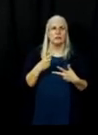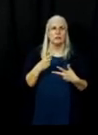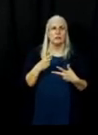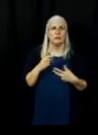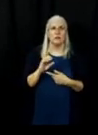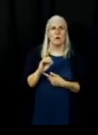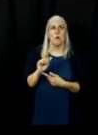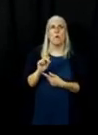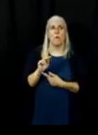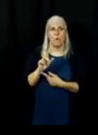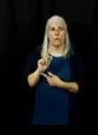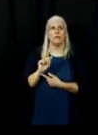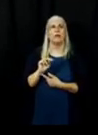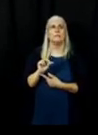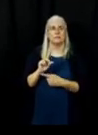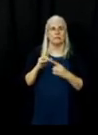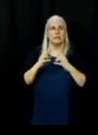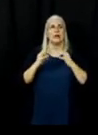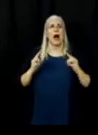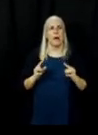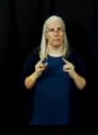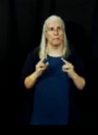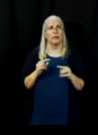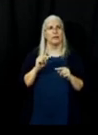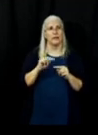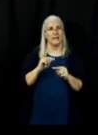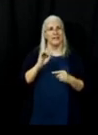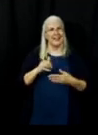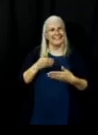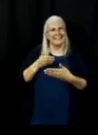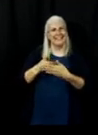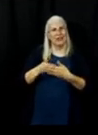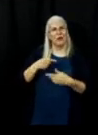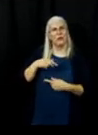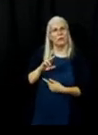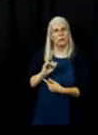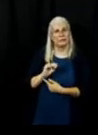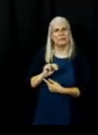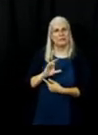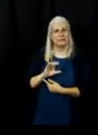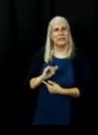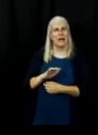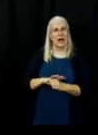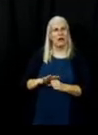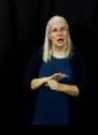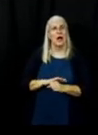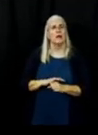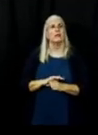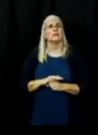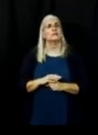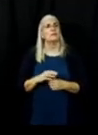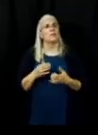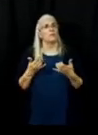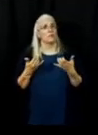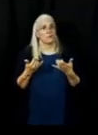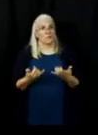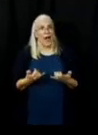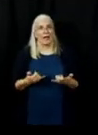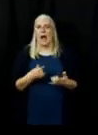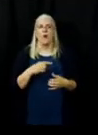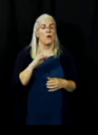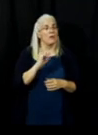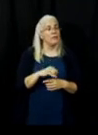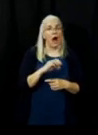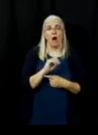just north here in Quincy so Quincy Oakland Camp currently is outside the current fire perimeter and is not